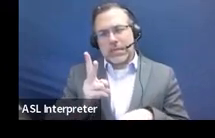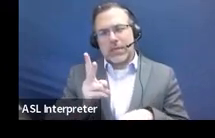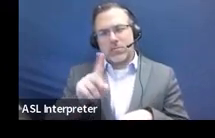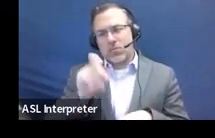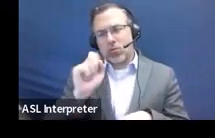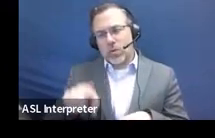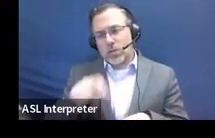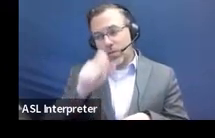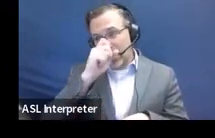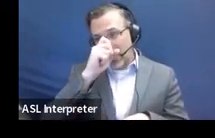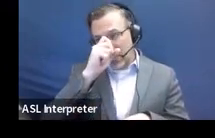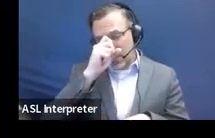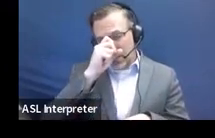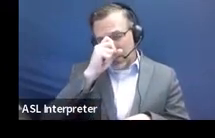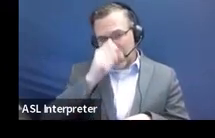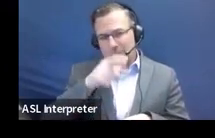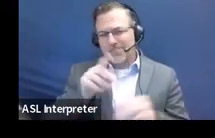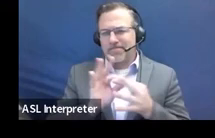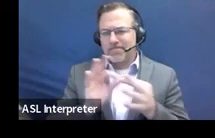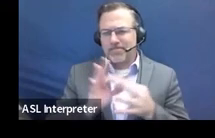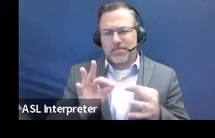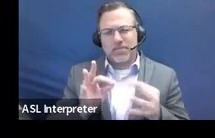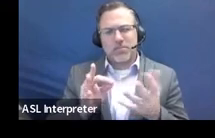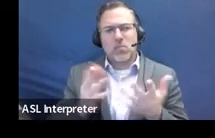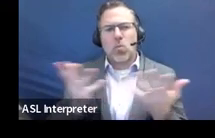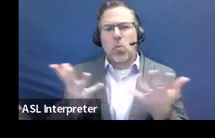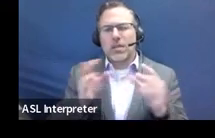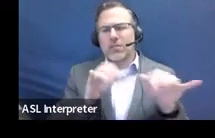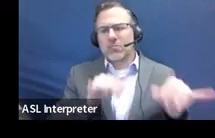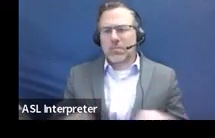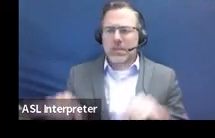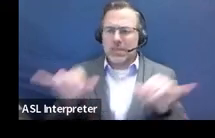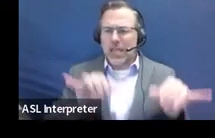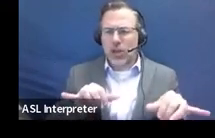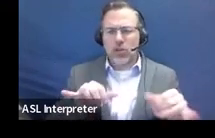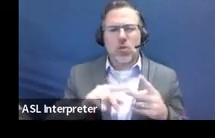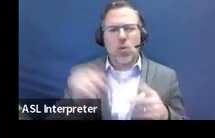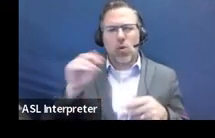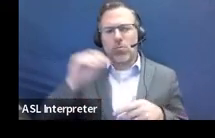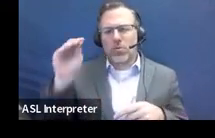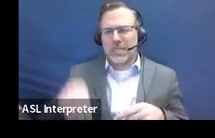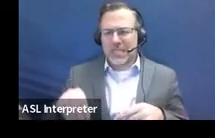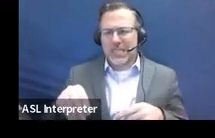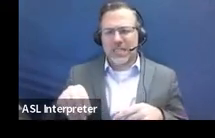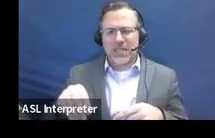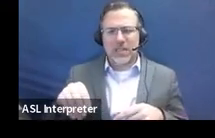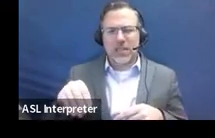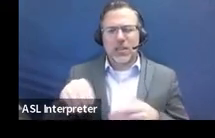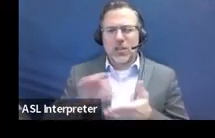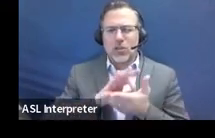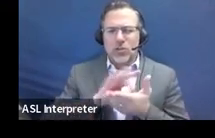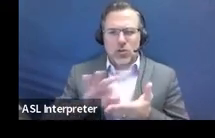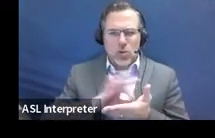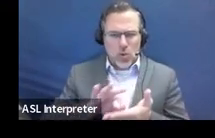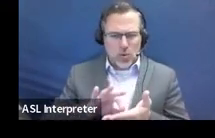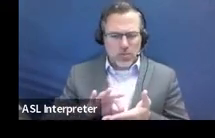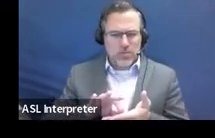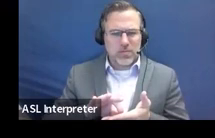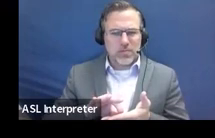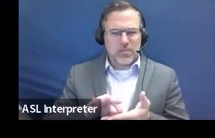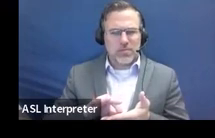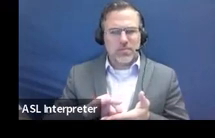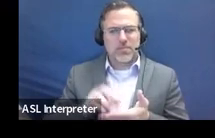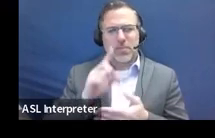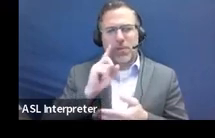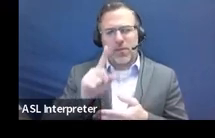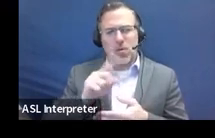asks about standard or percentile scores on nationally normed individually administered achievement tests. And